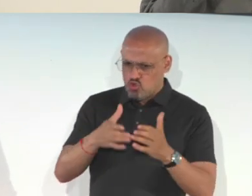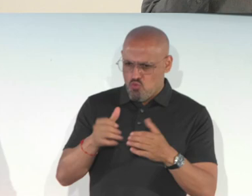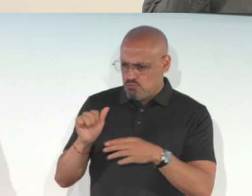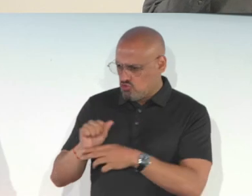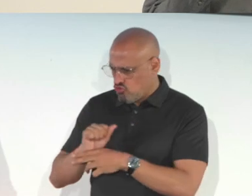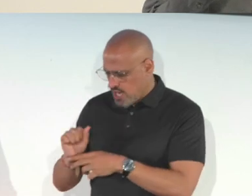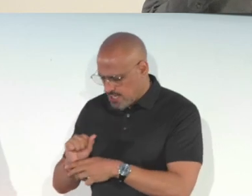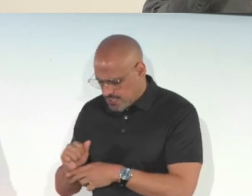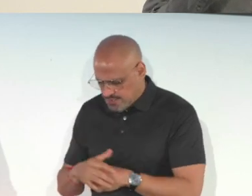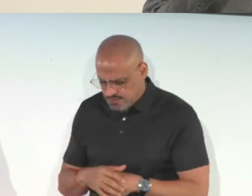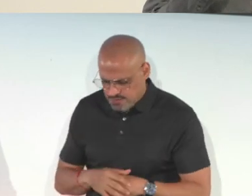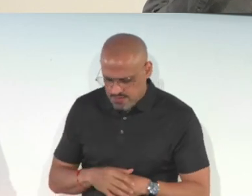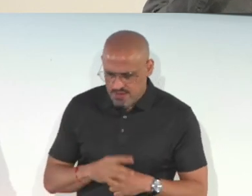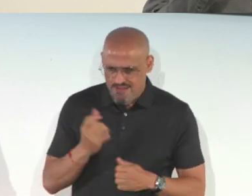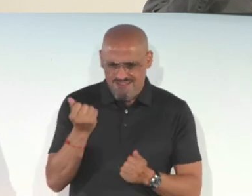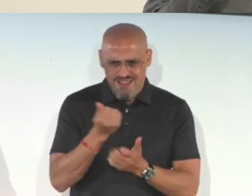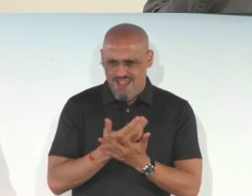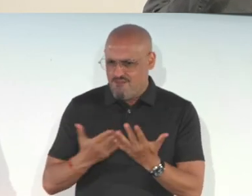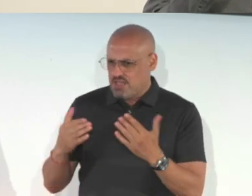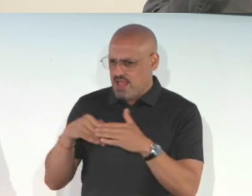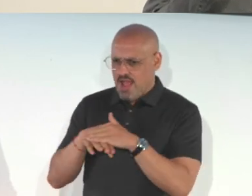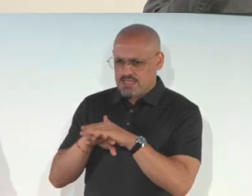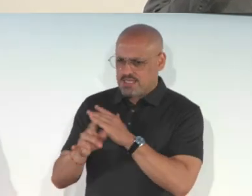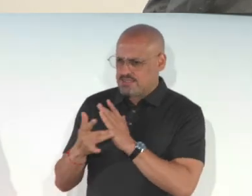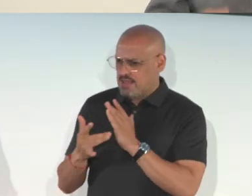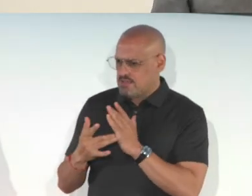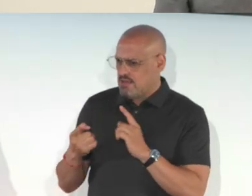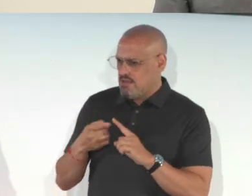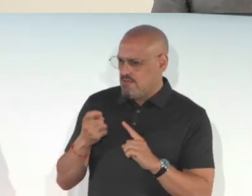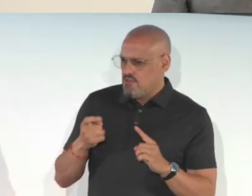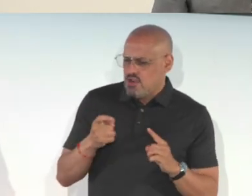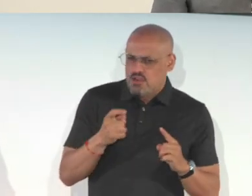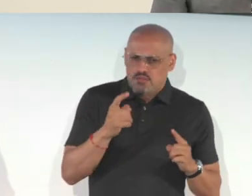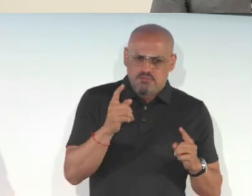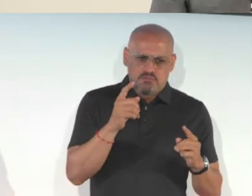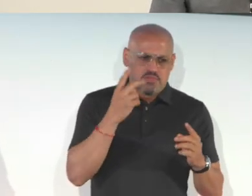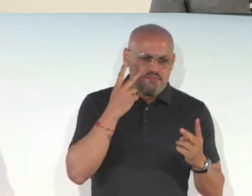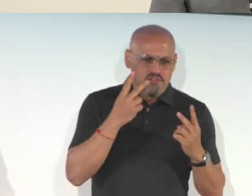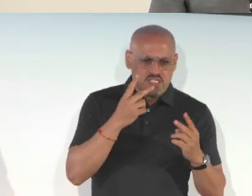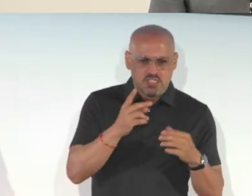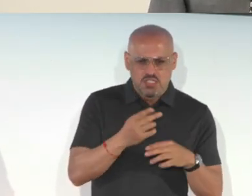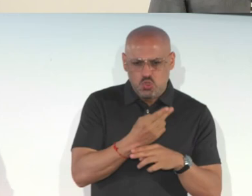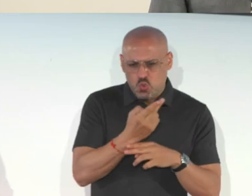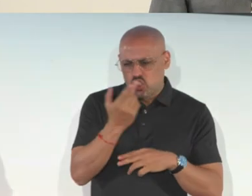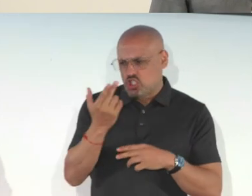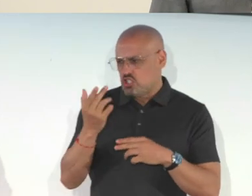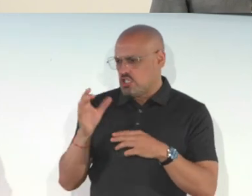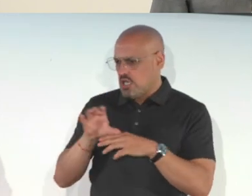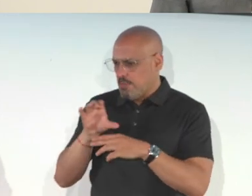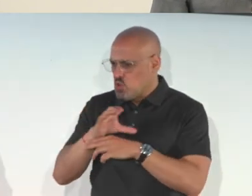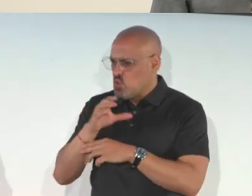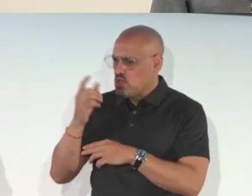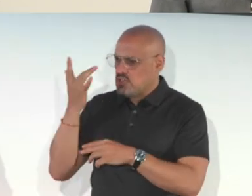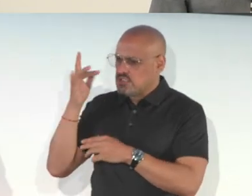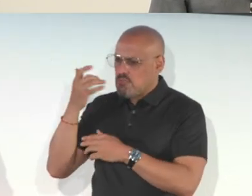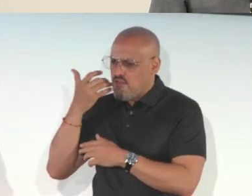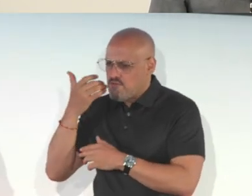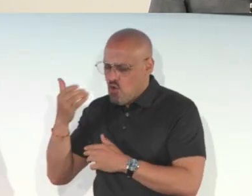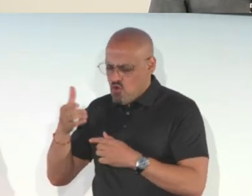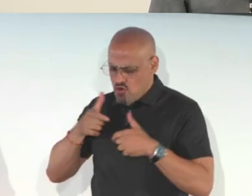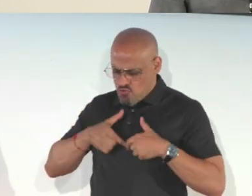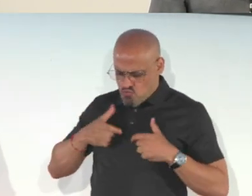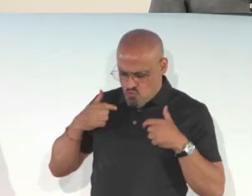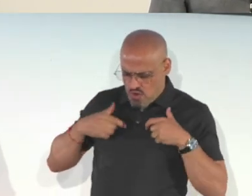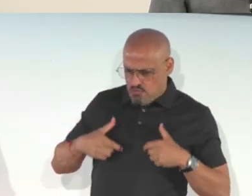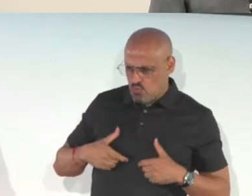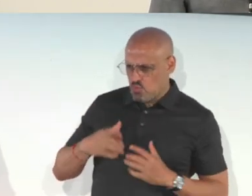on everything, access technology for blind and low vision users, computers, and smartphone wearables, smart